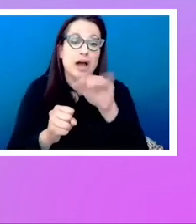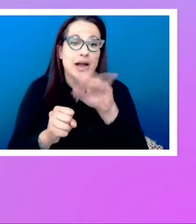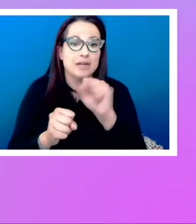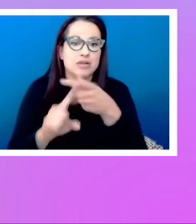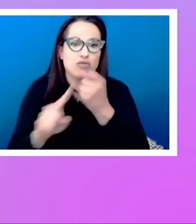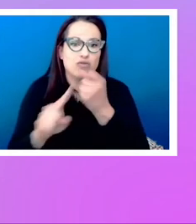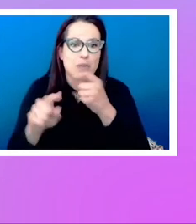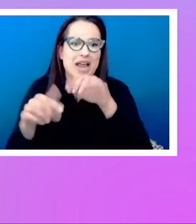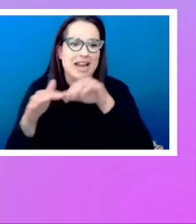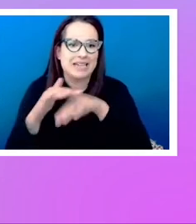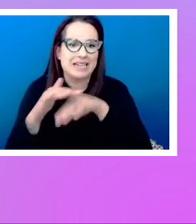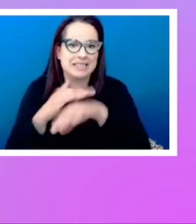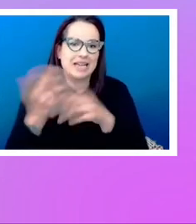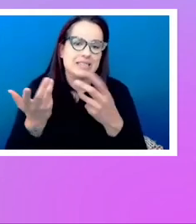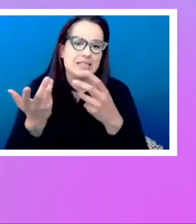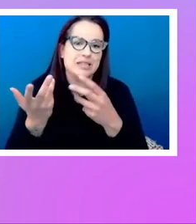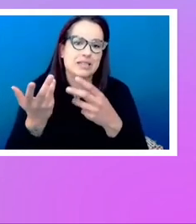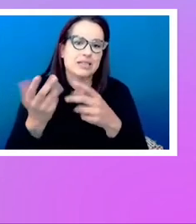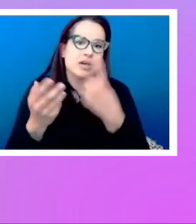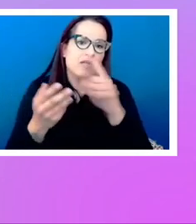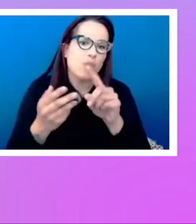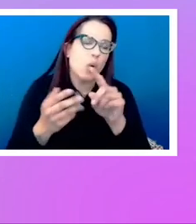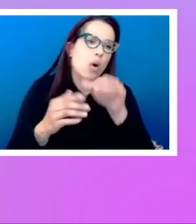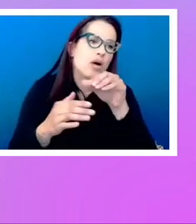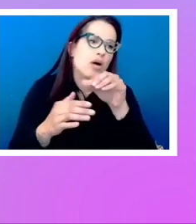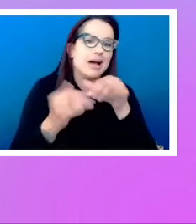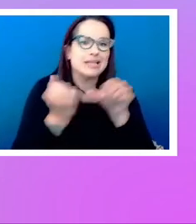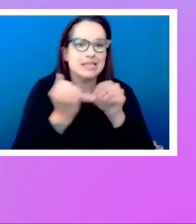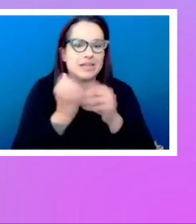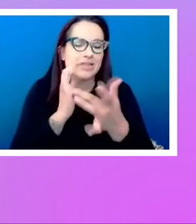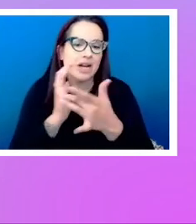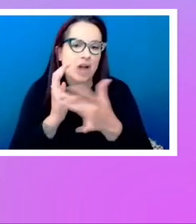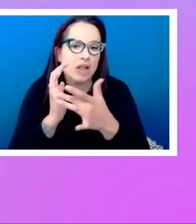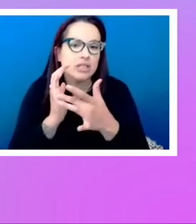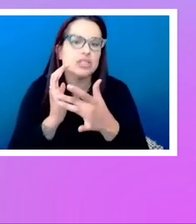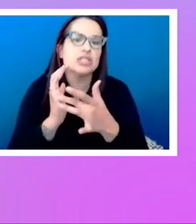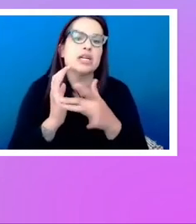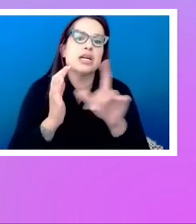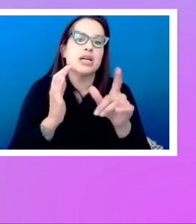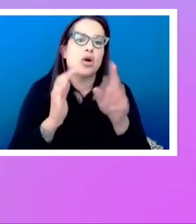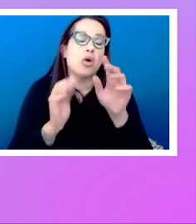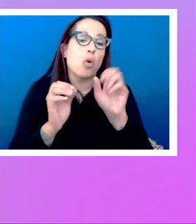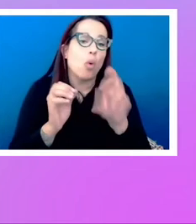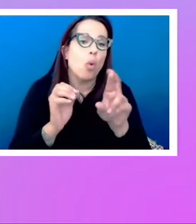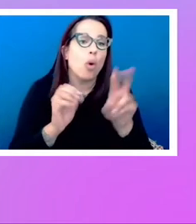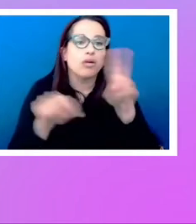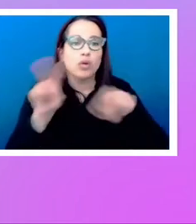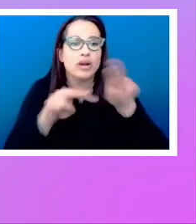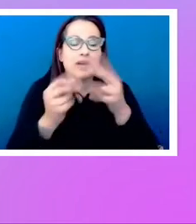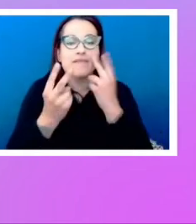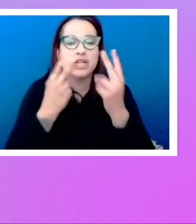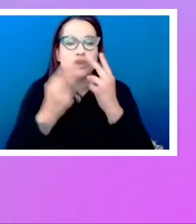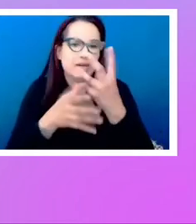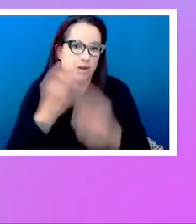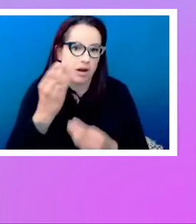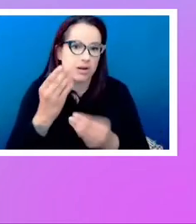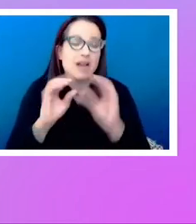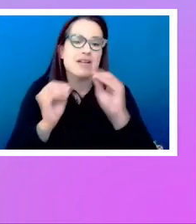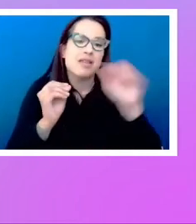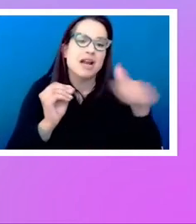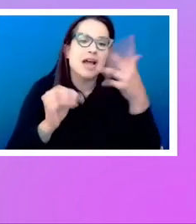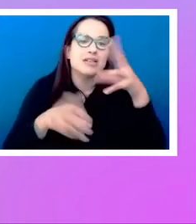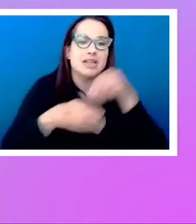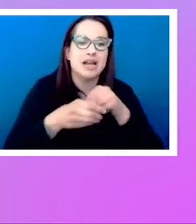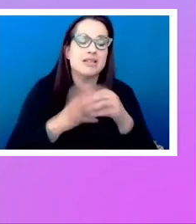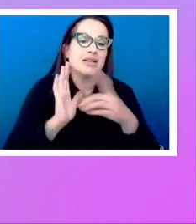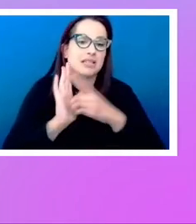for assistive technology as well as anyone looking at the page visually. Nothing else in the display spec is supposed to behave